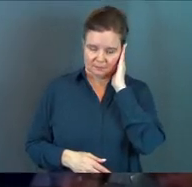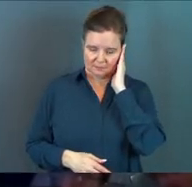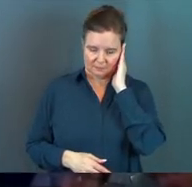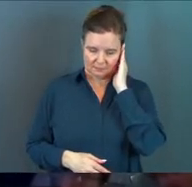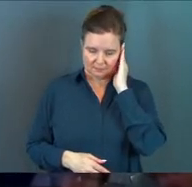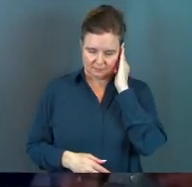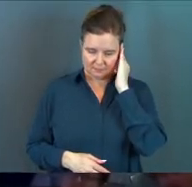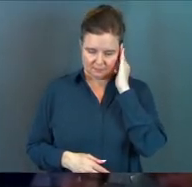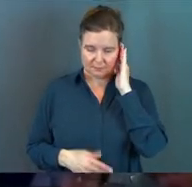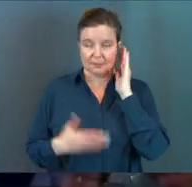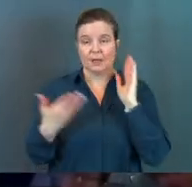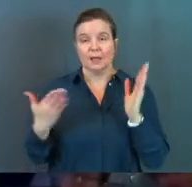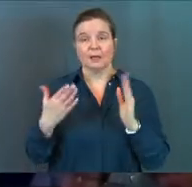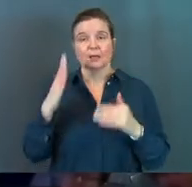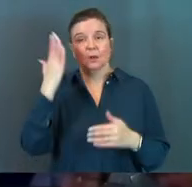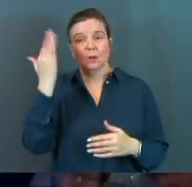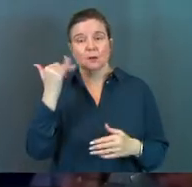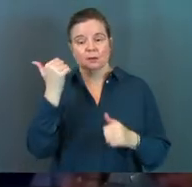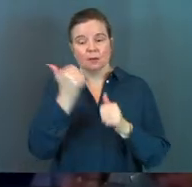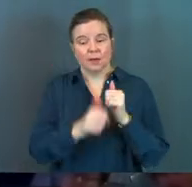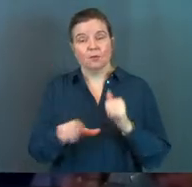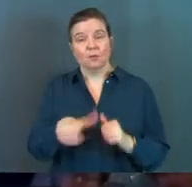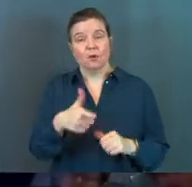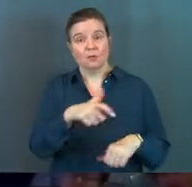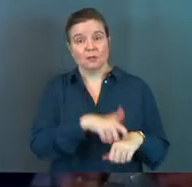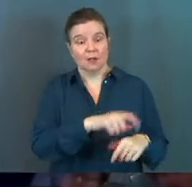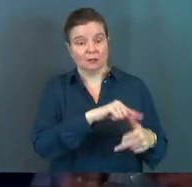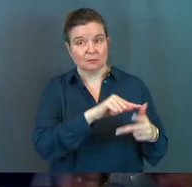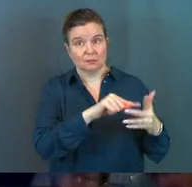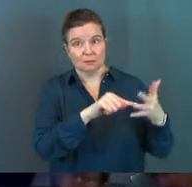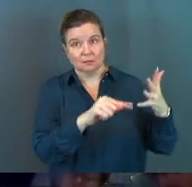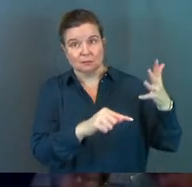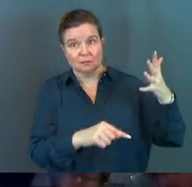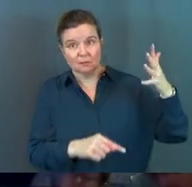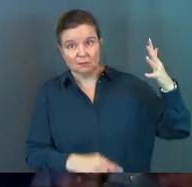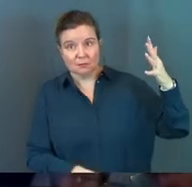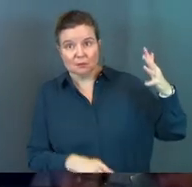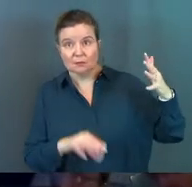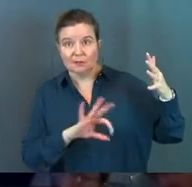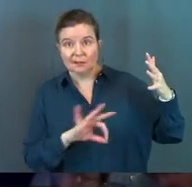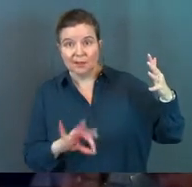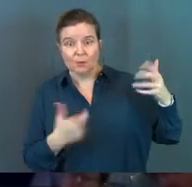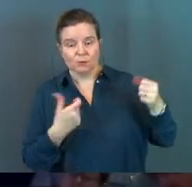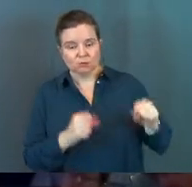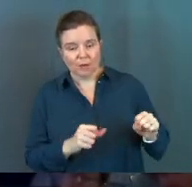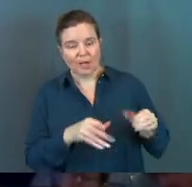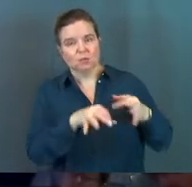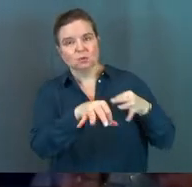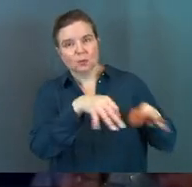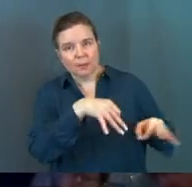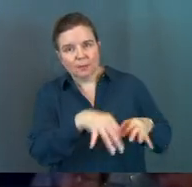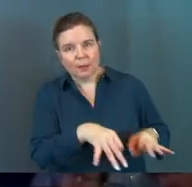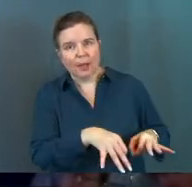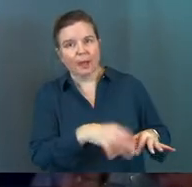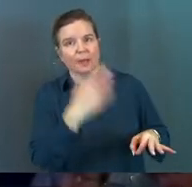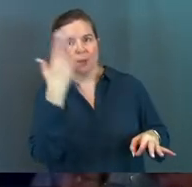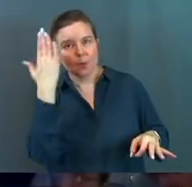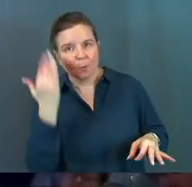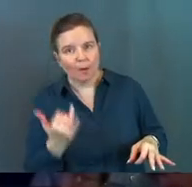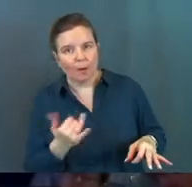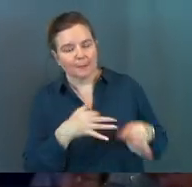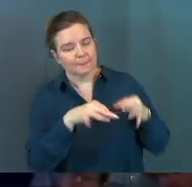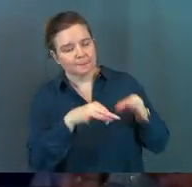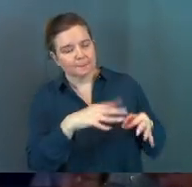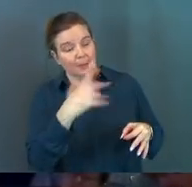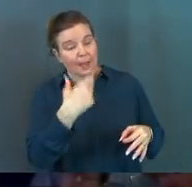And here's why. Every other time, the other ninety-nine, we should be trying to explain the why.